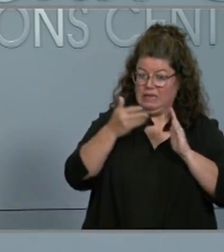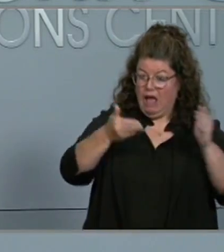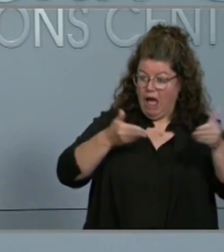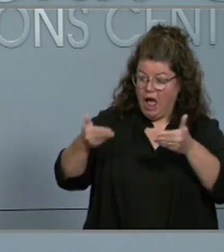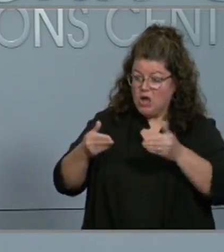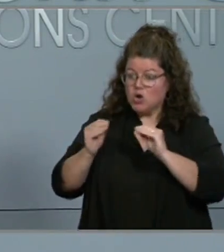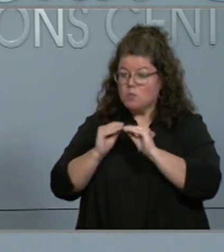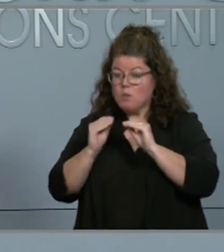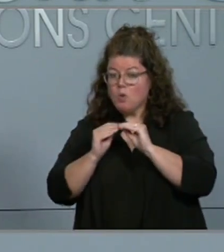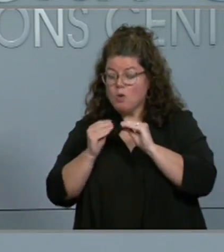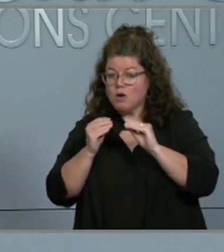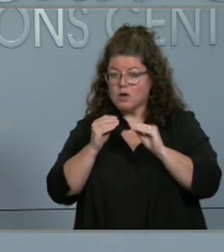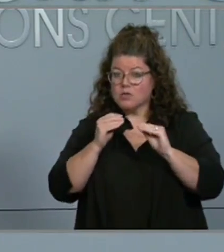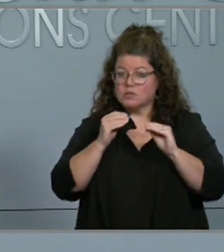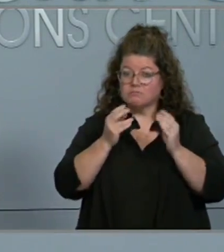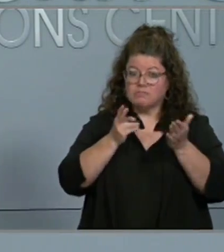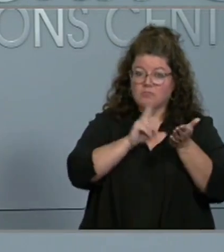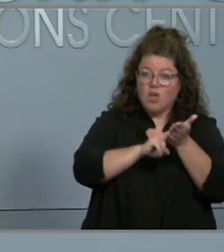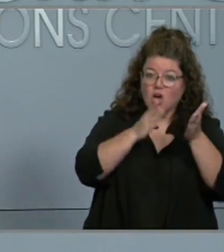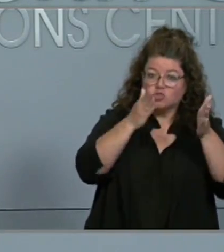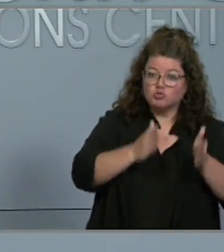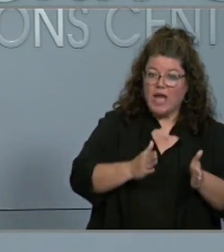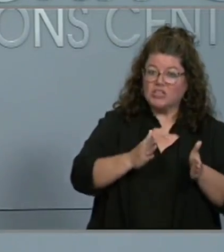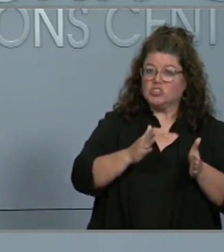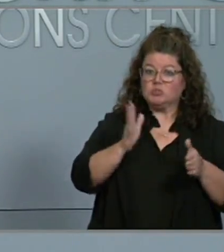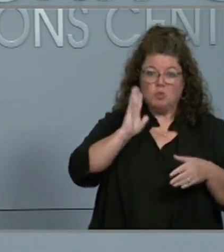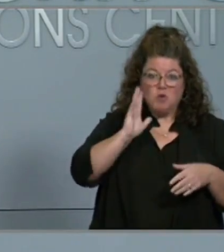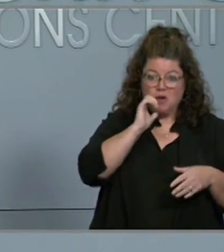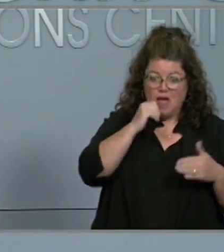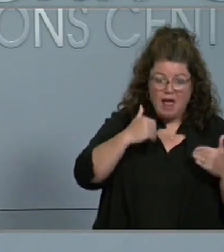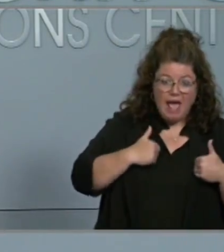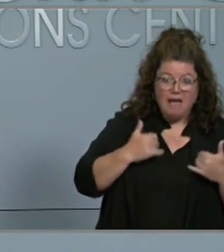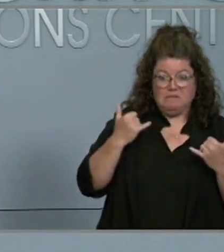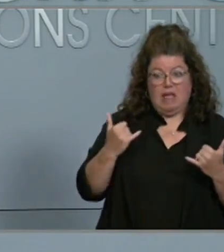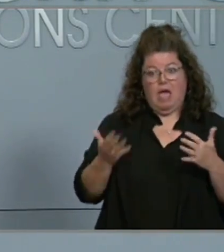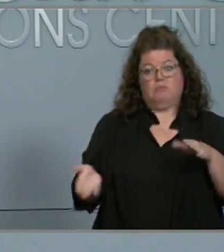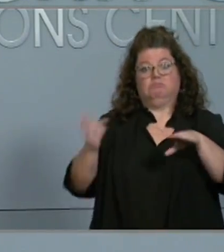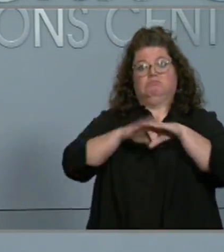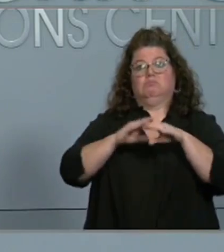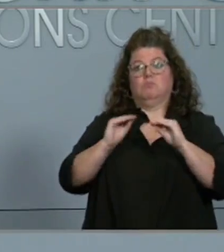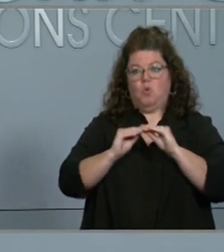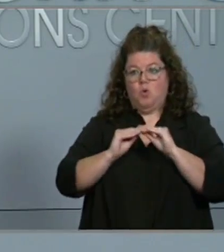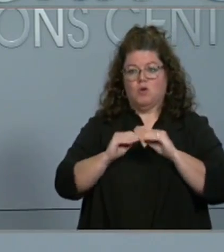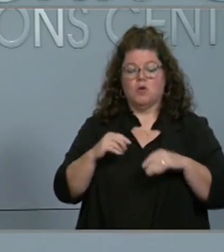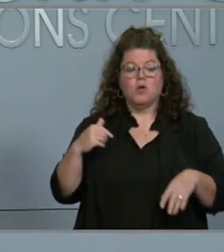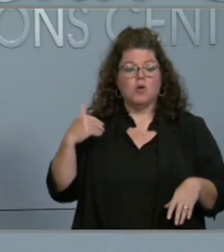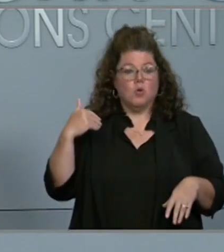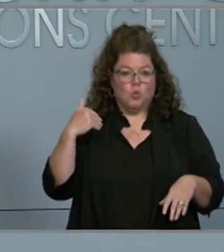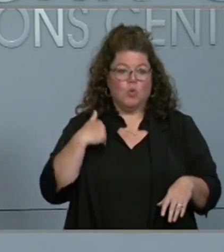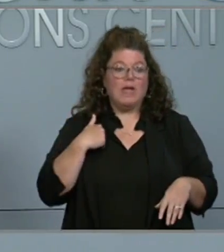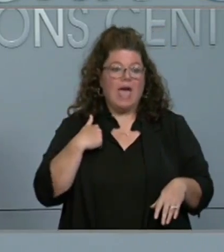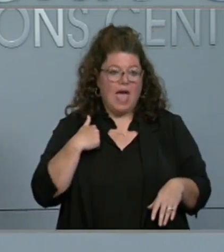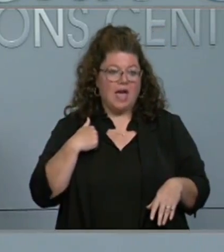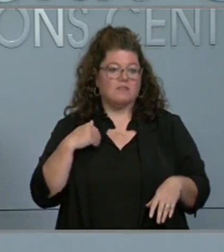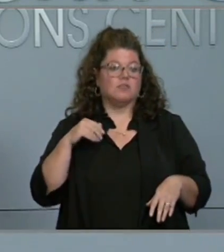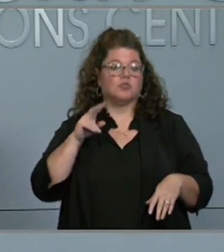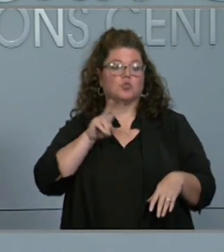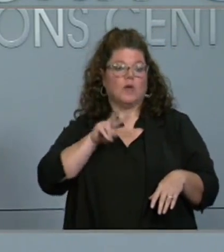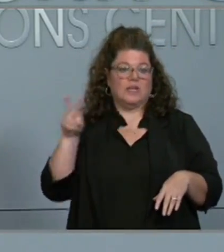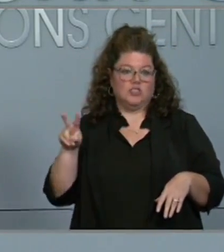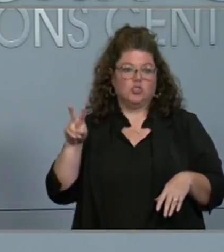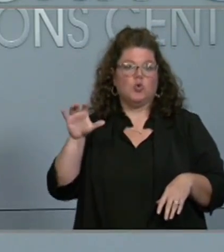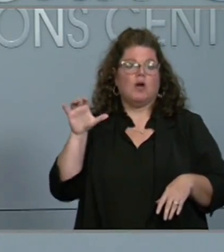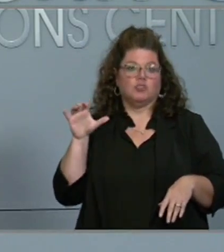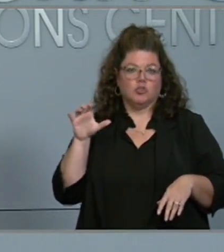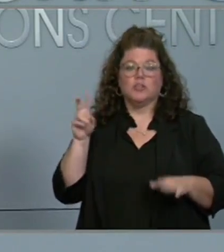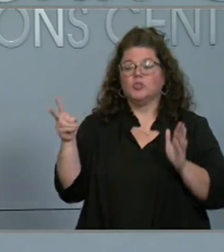to fill in all the gaps so the response is what we would expect? I know we have about 2,200 DOT employees standing ready in all 100 counties,